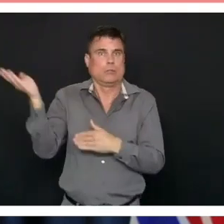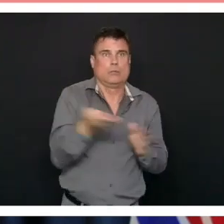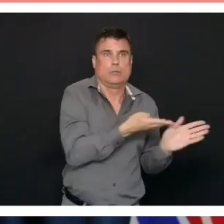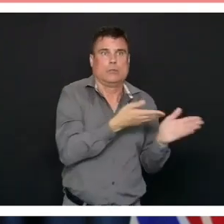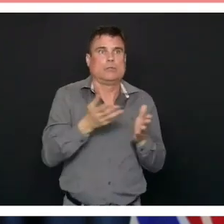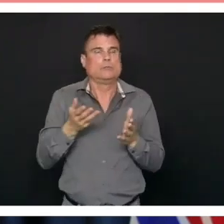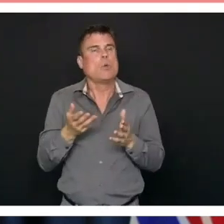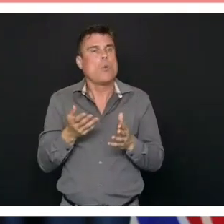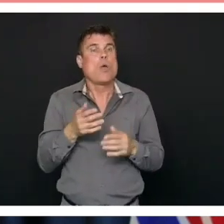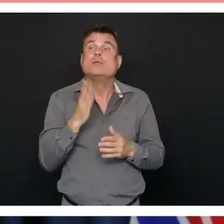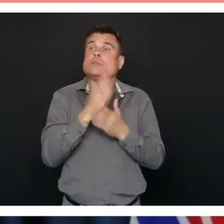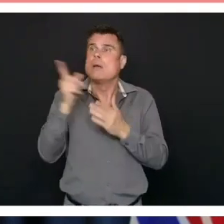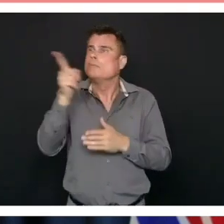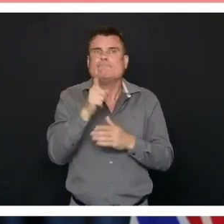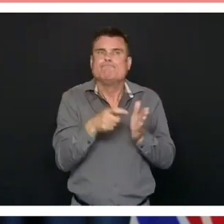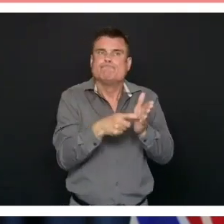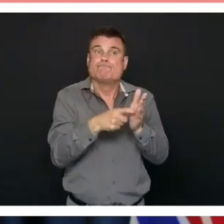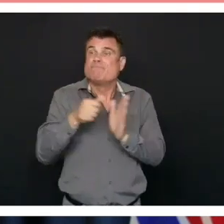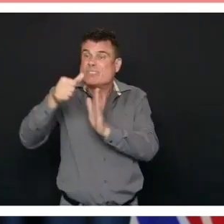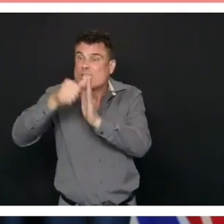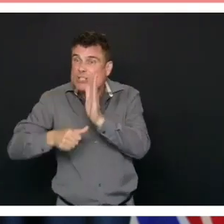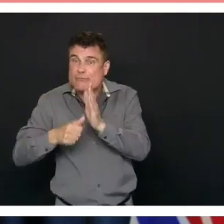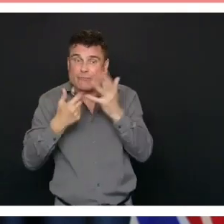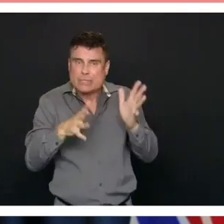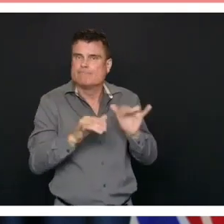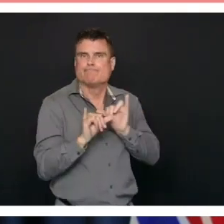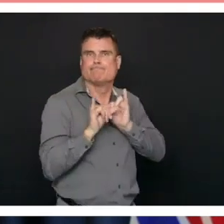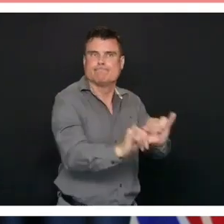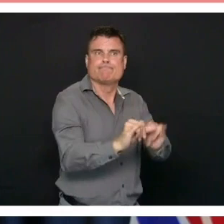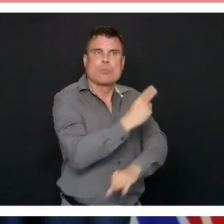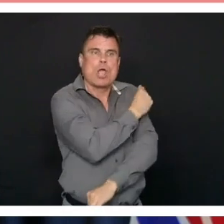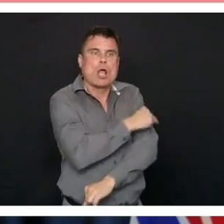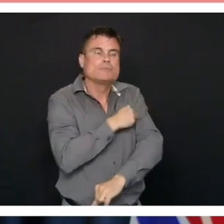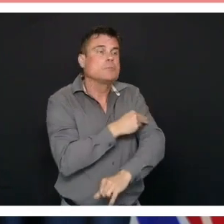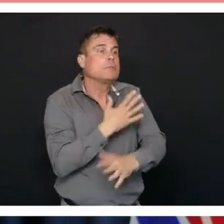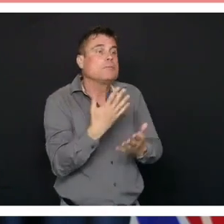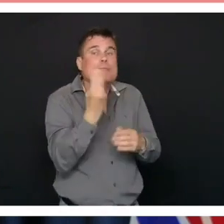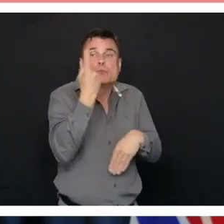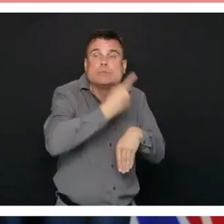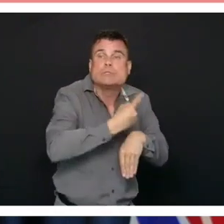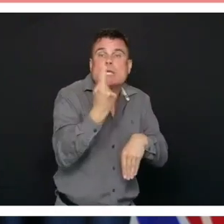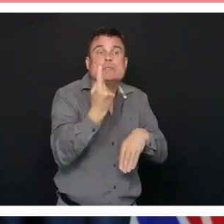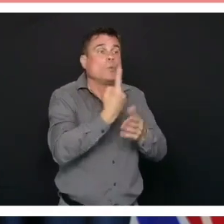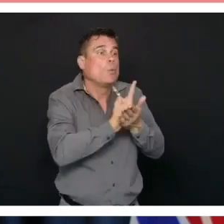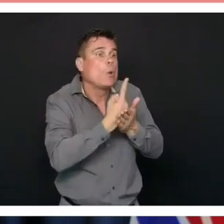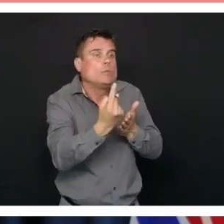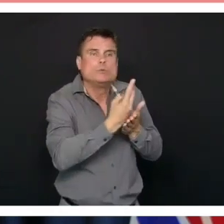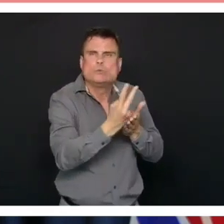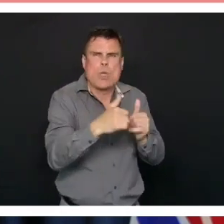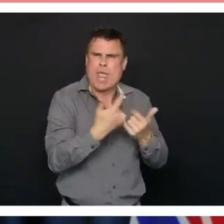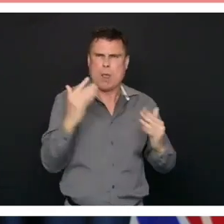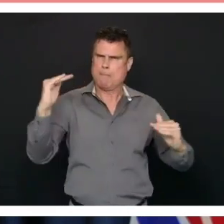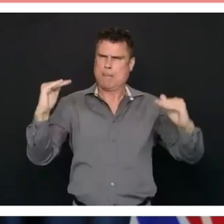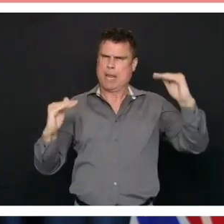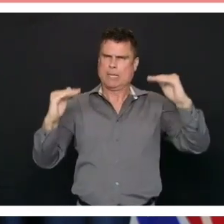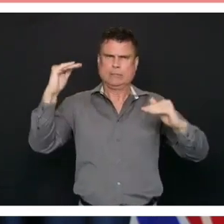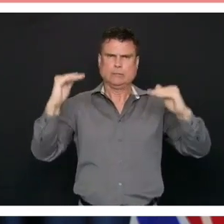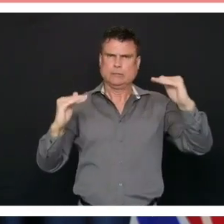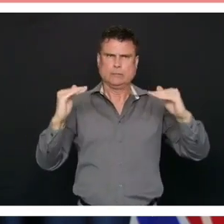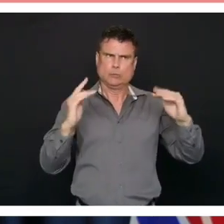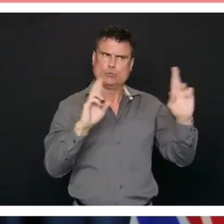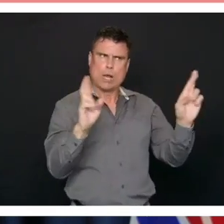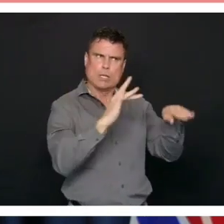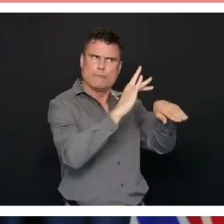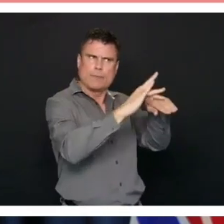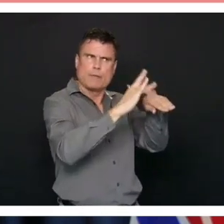impose on COVID beds if you needed them? Well, the key question is the urgency of need. And